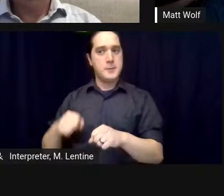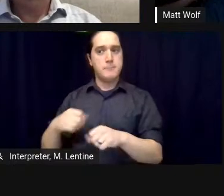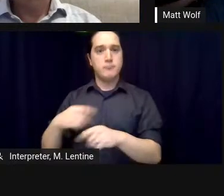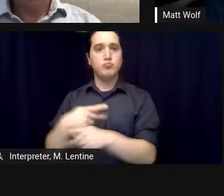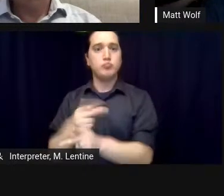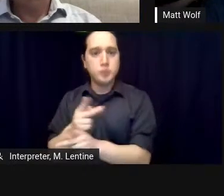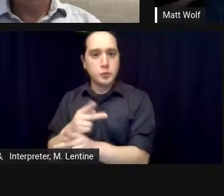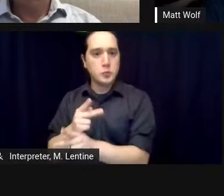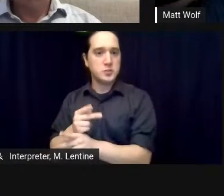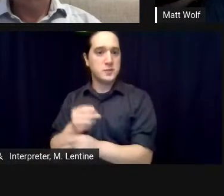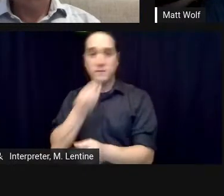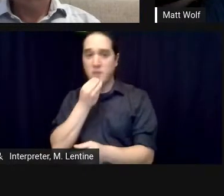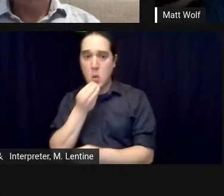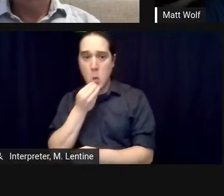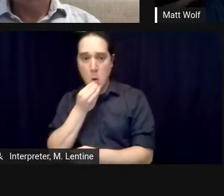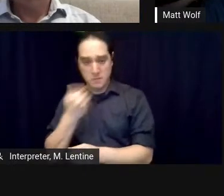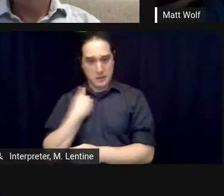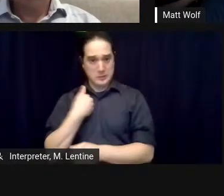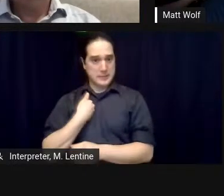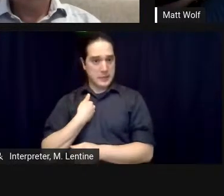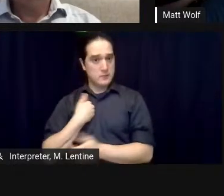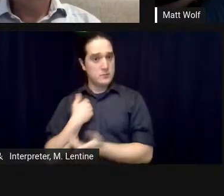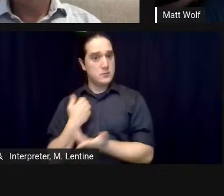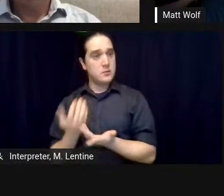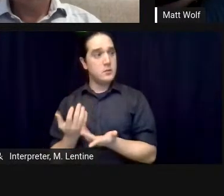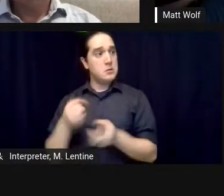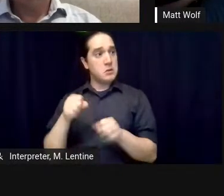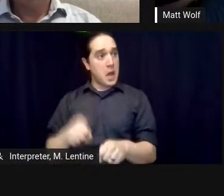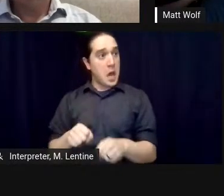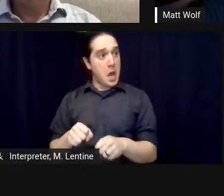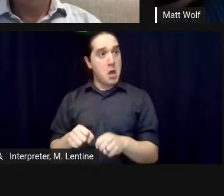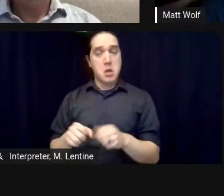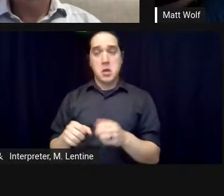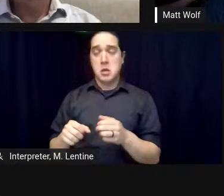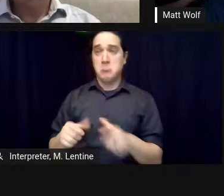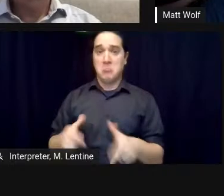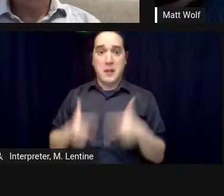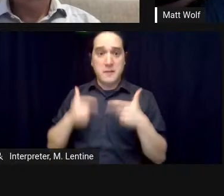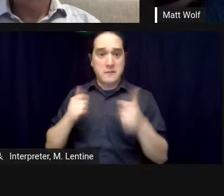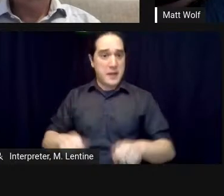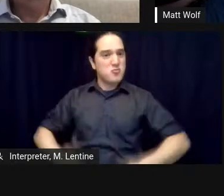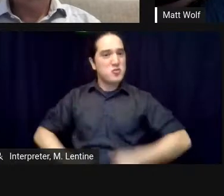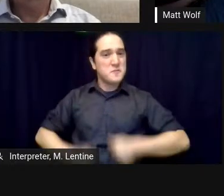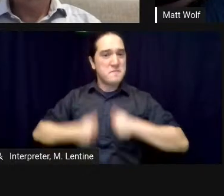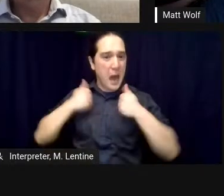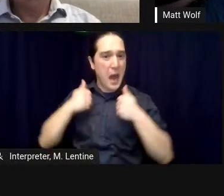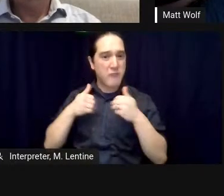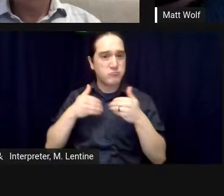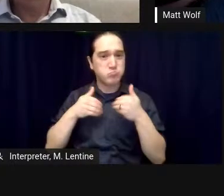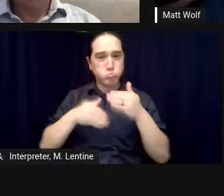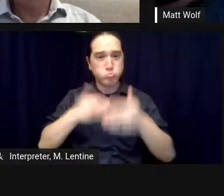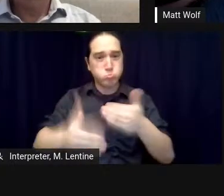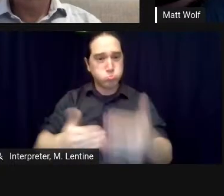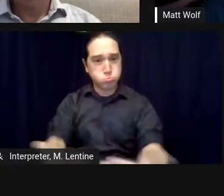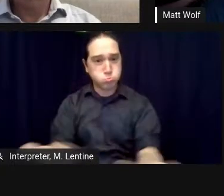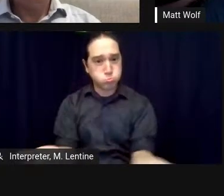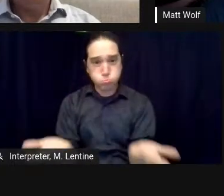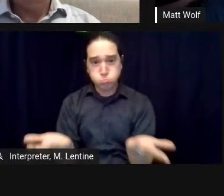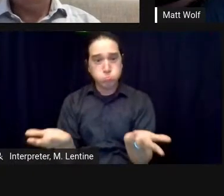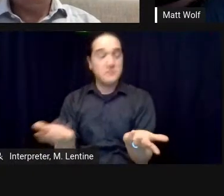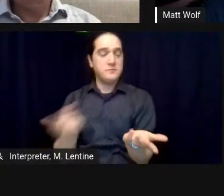some of the destruction is it's so encouraging that the world dialogue has has progressed so so rapidly